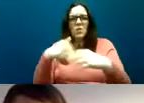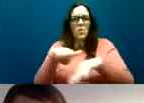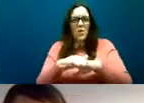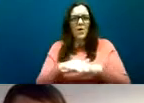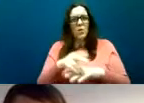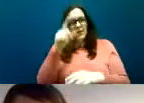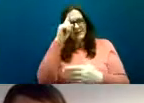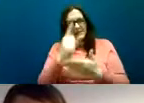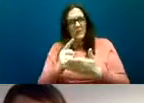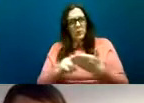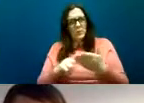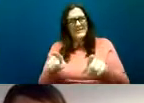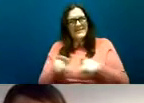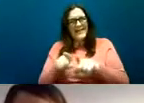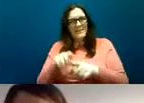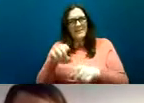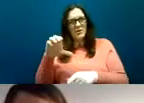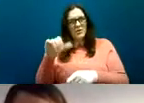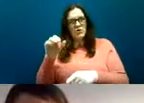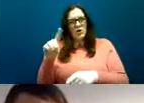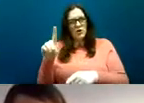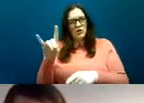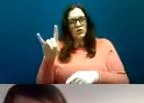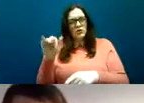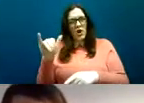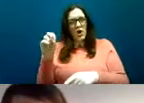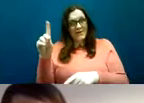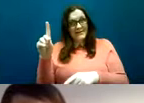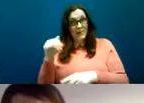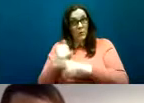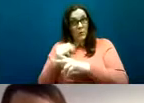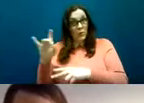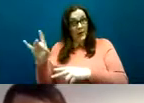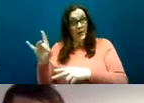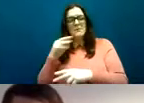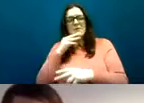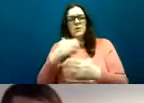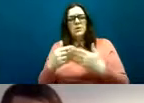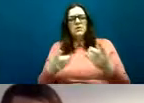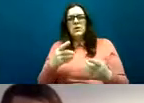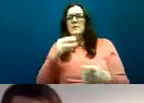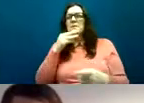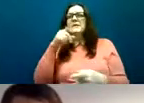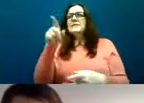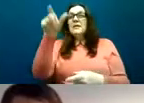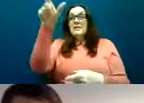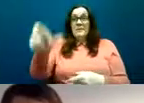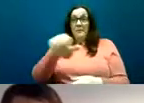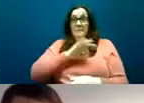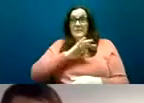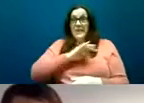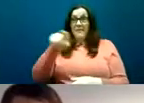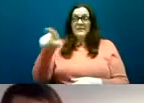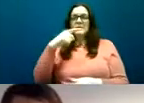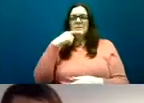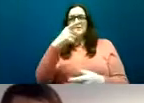the UK and that was a proxy informed approach where key workers completed screening instruments on behalf of all clients in